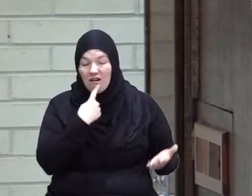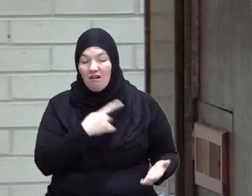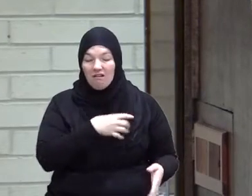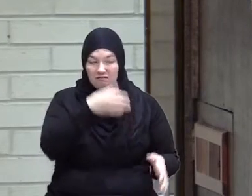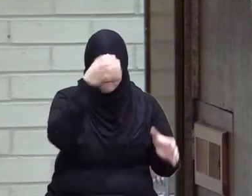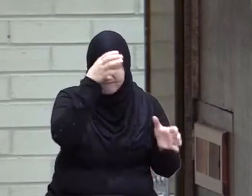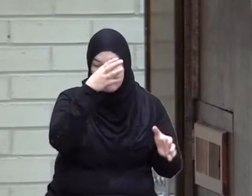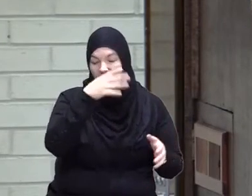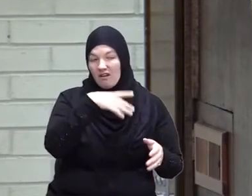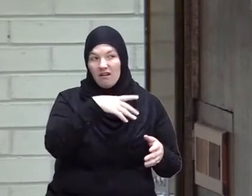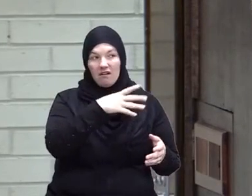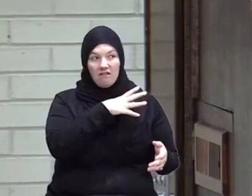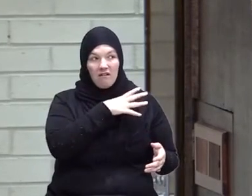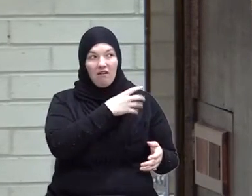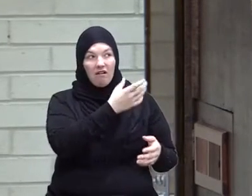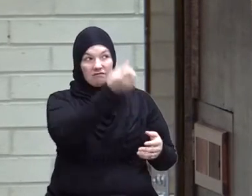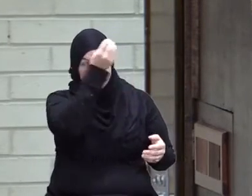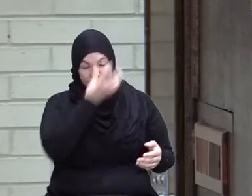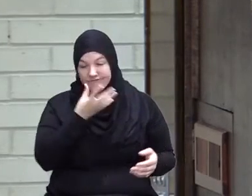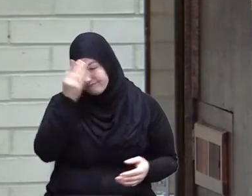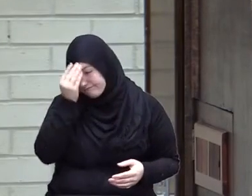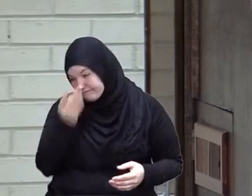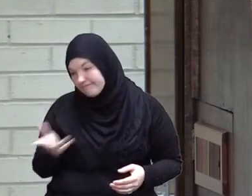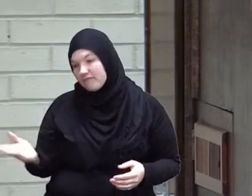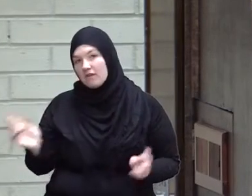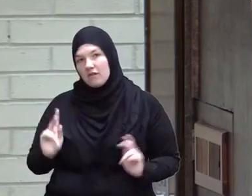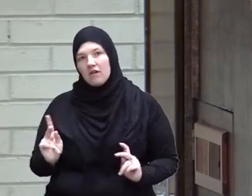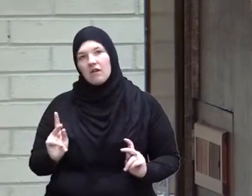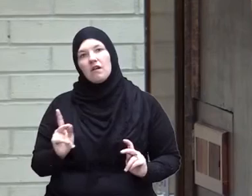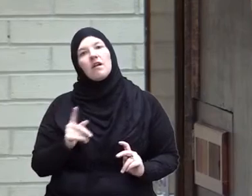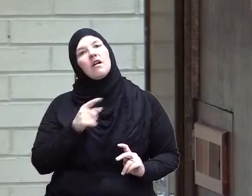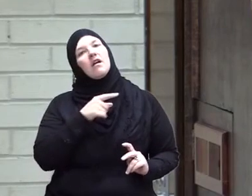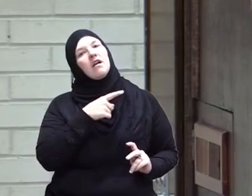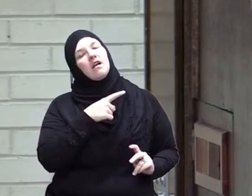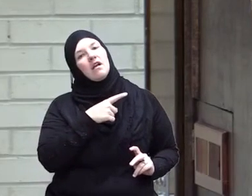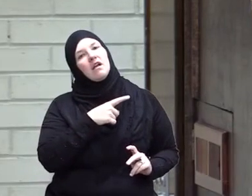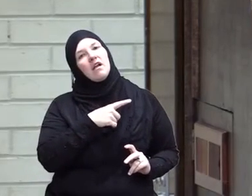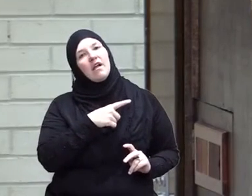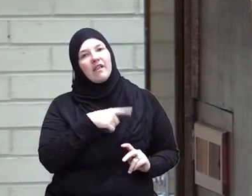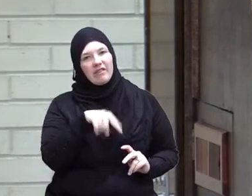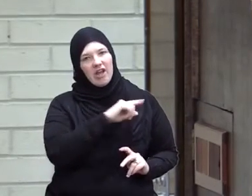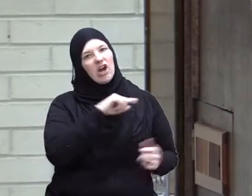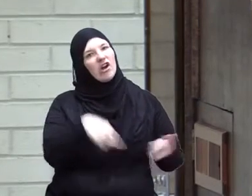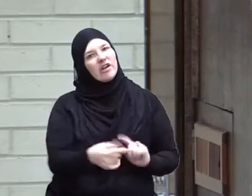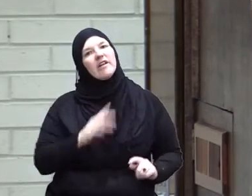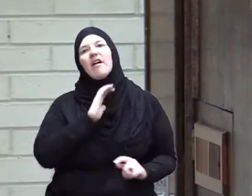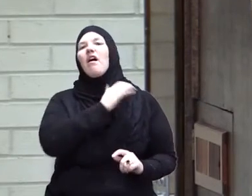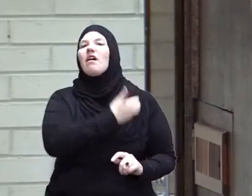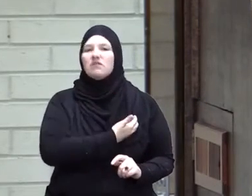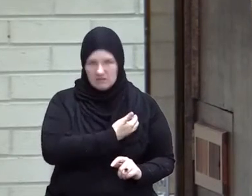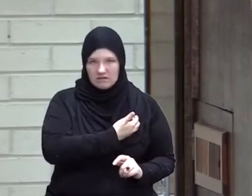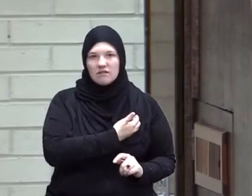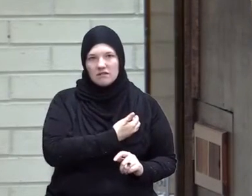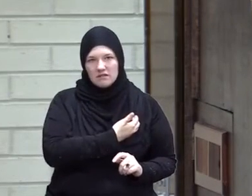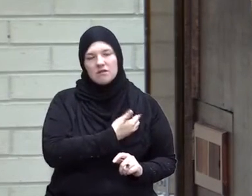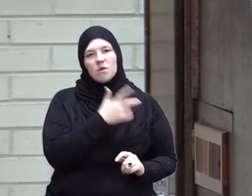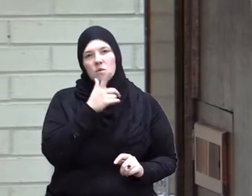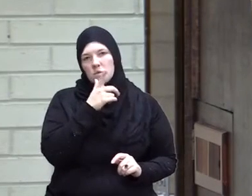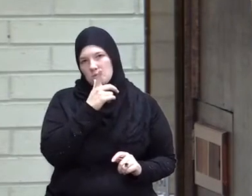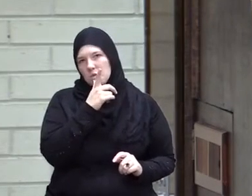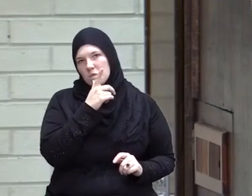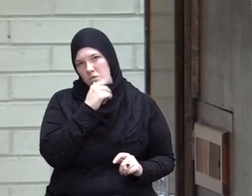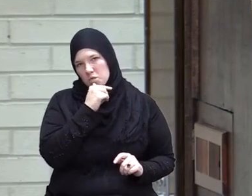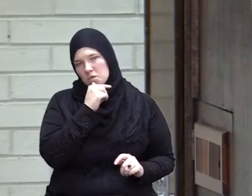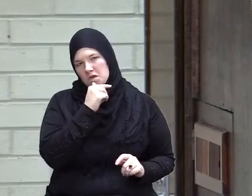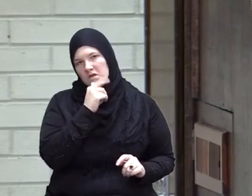they are cursing they are us who want justice and fairness and normal living